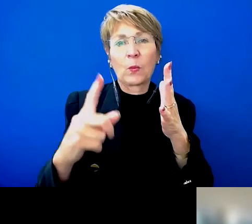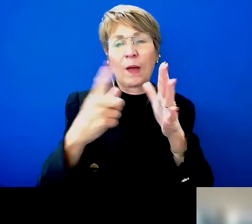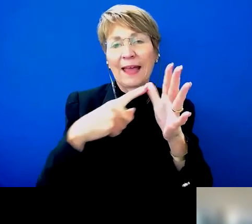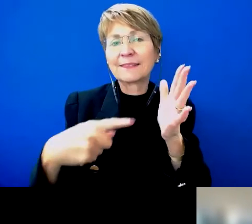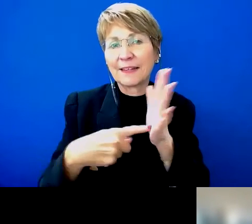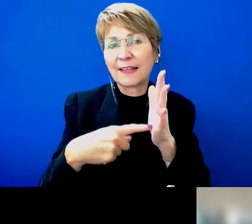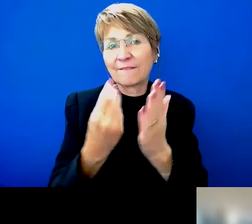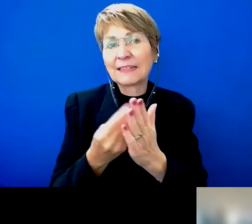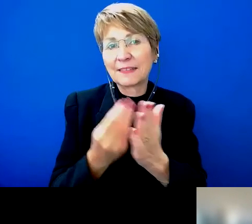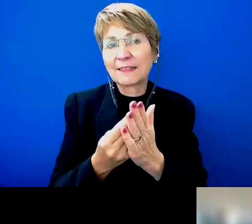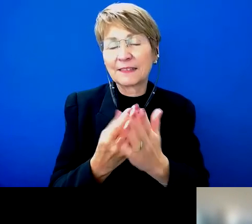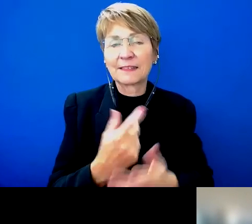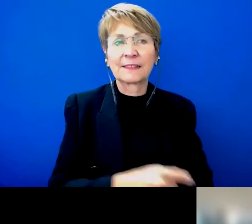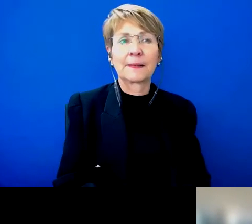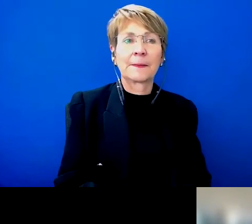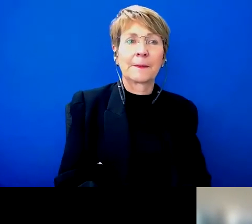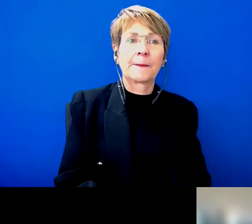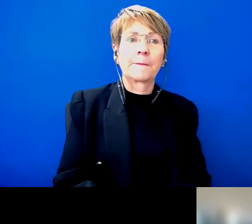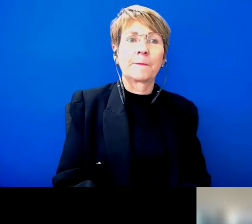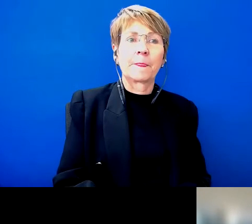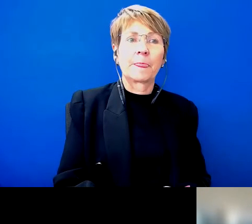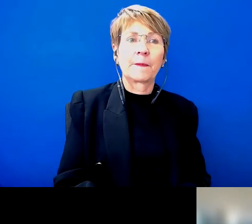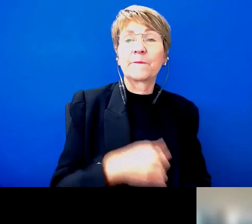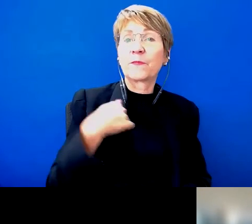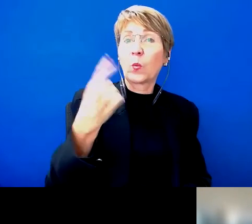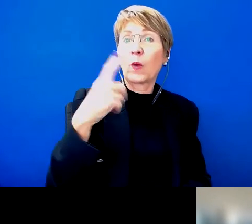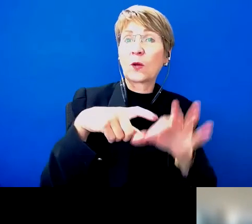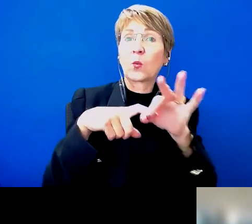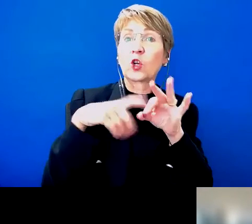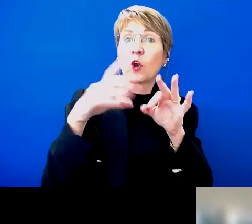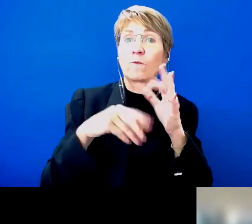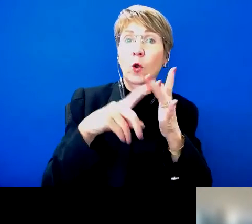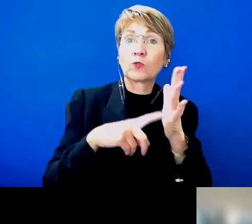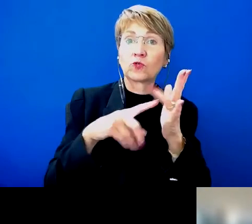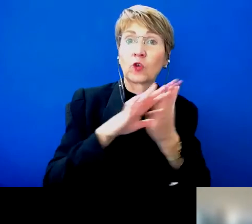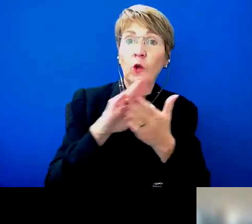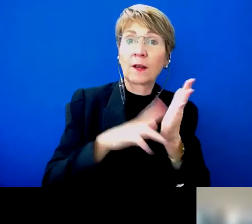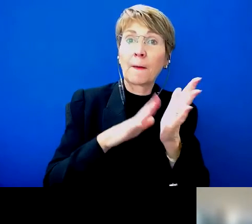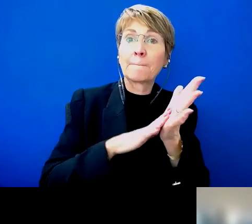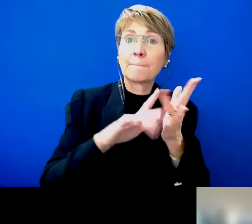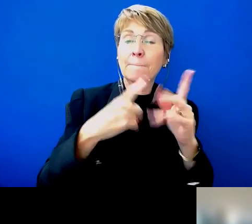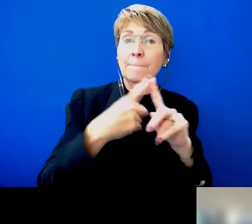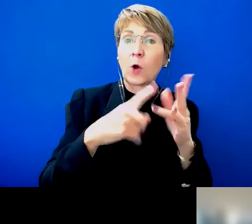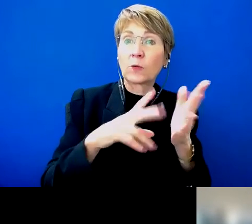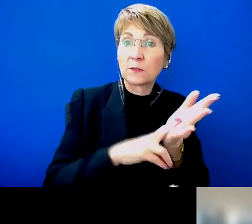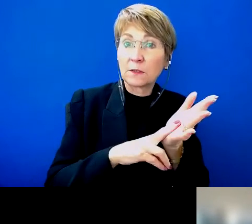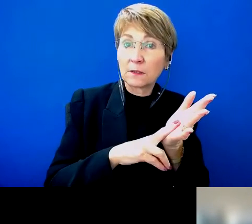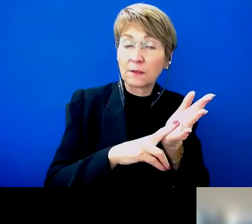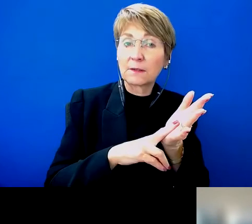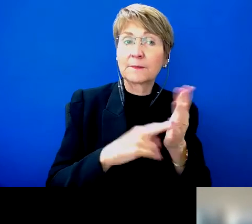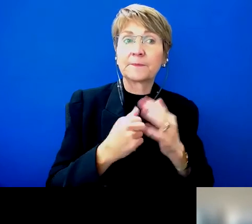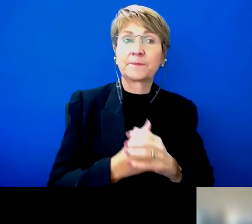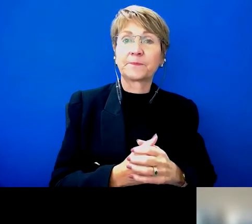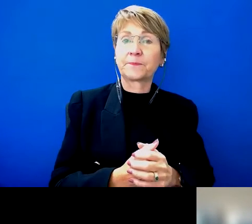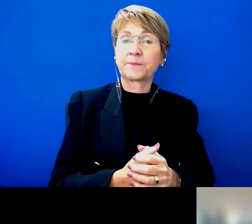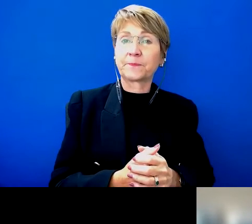funding streams. I've just got a question coming from John Moxon and he's asking, is